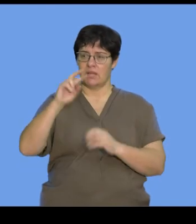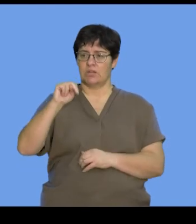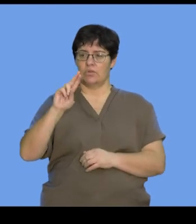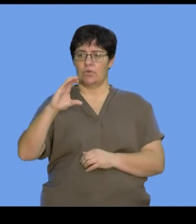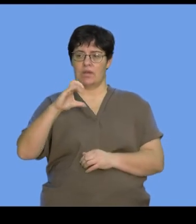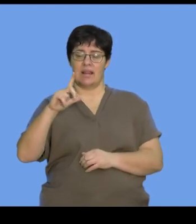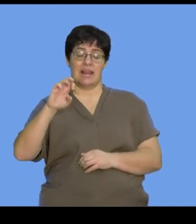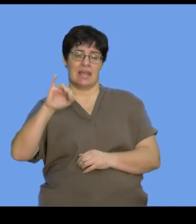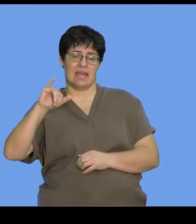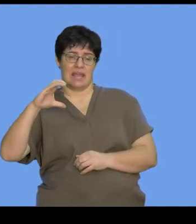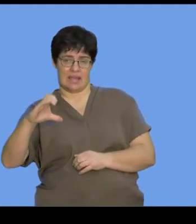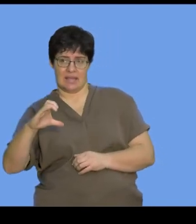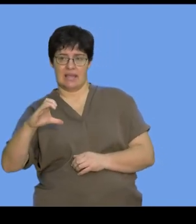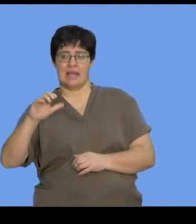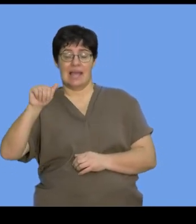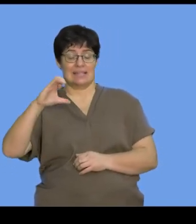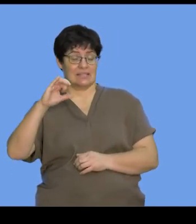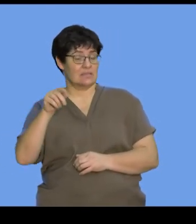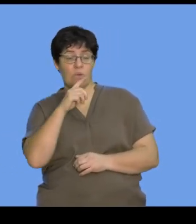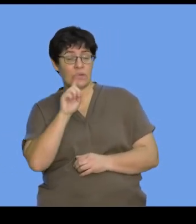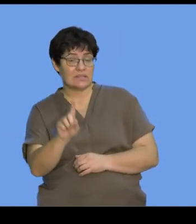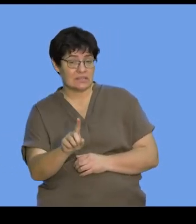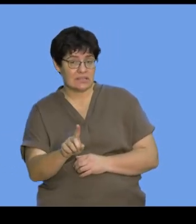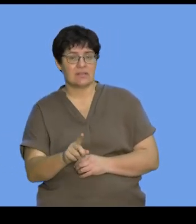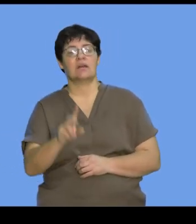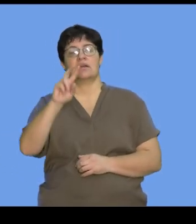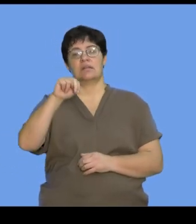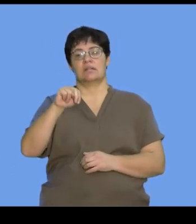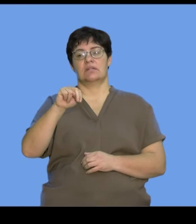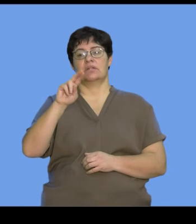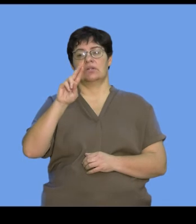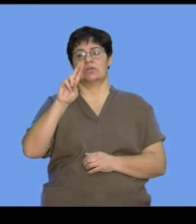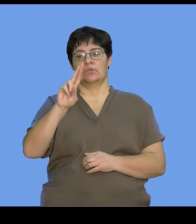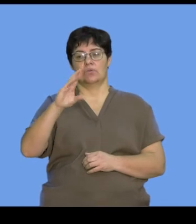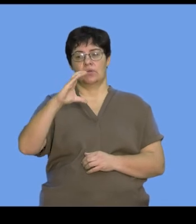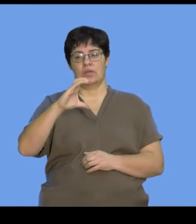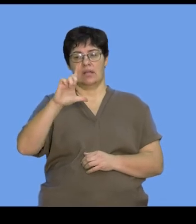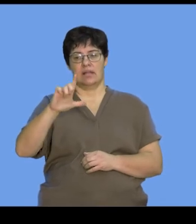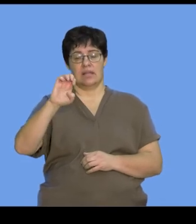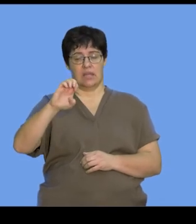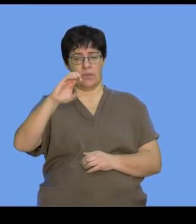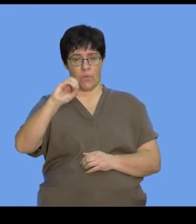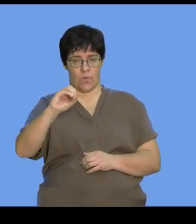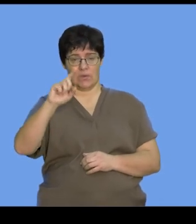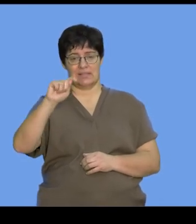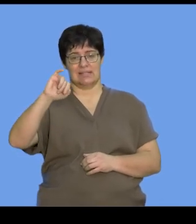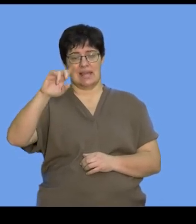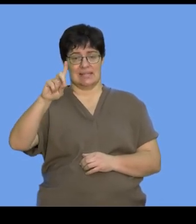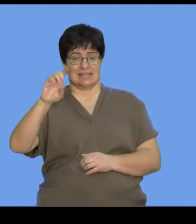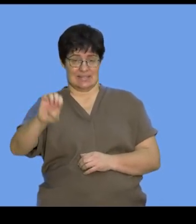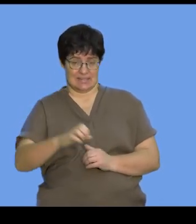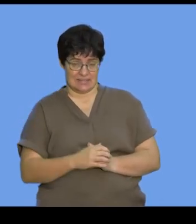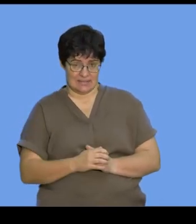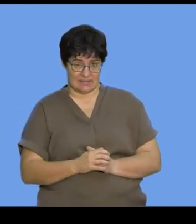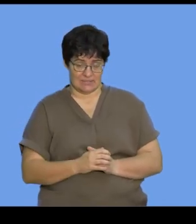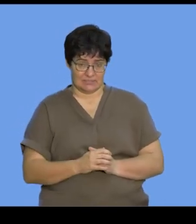monomers of nucleic acids are called nucleotides. So, the